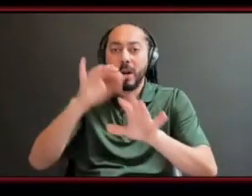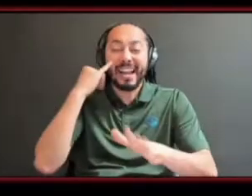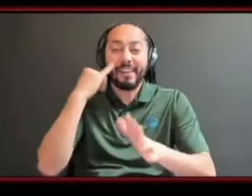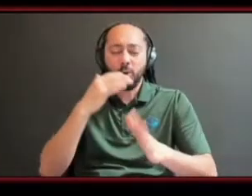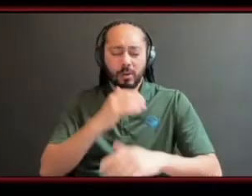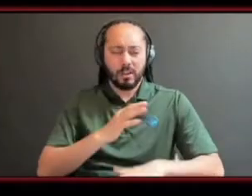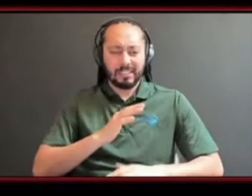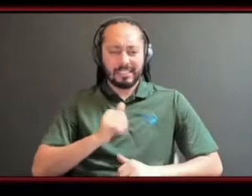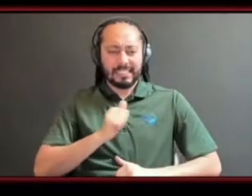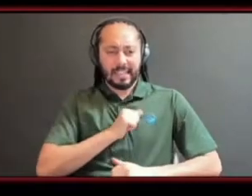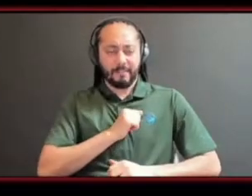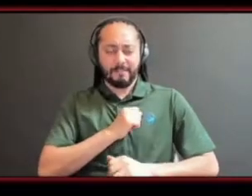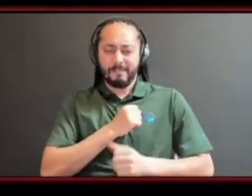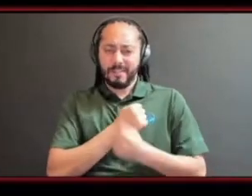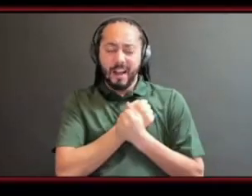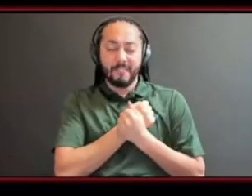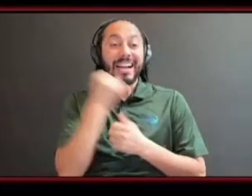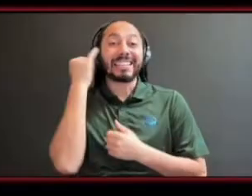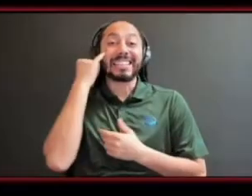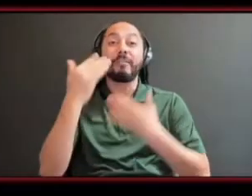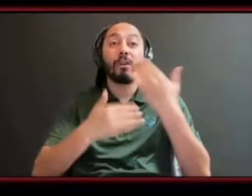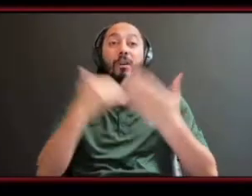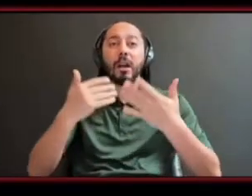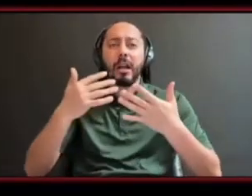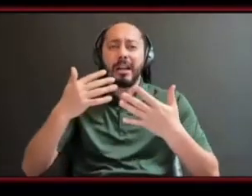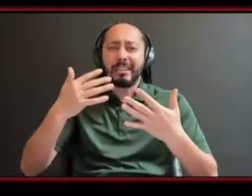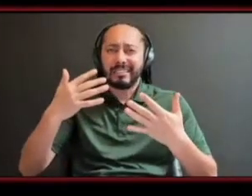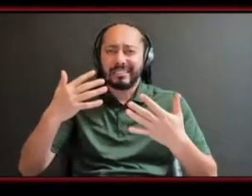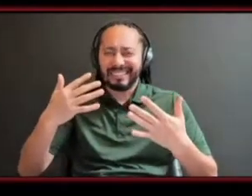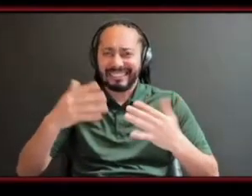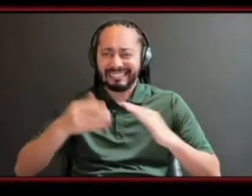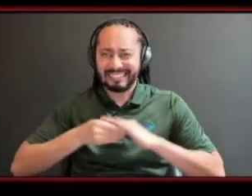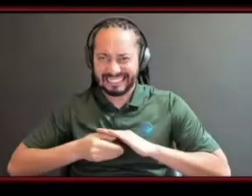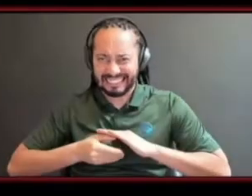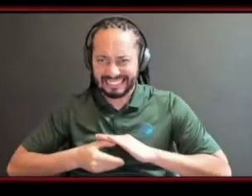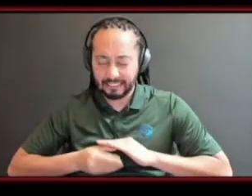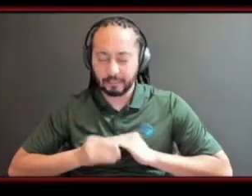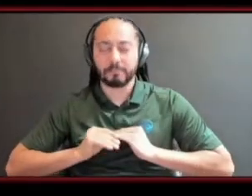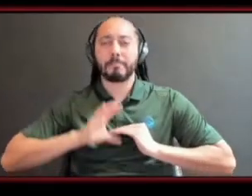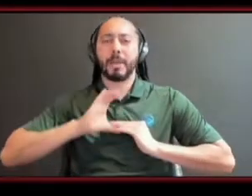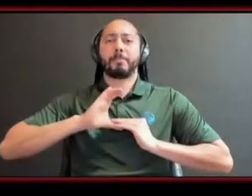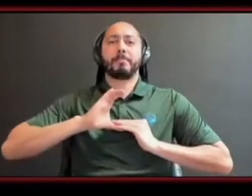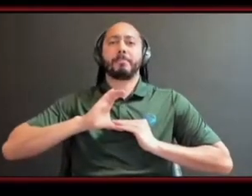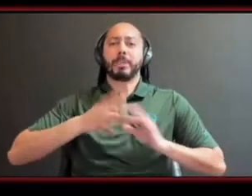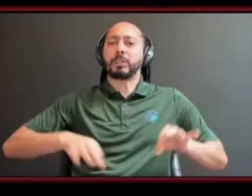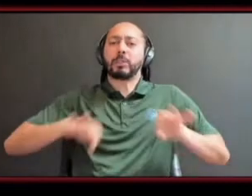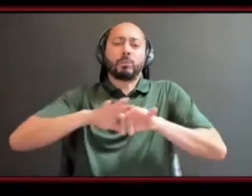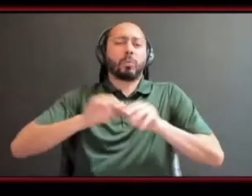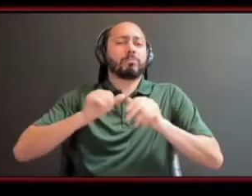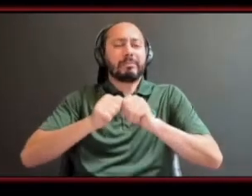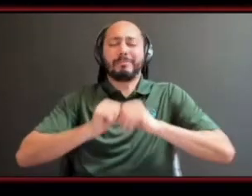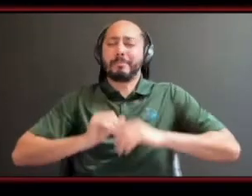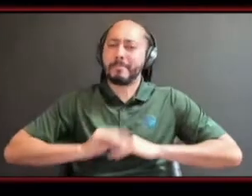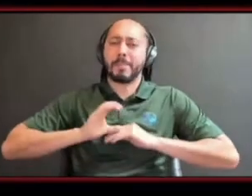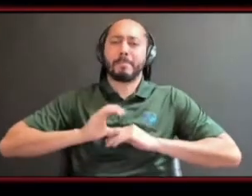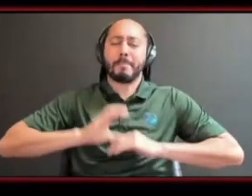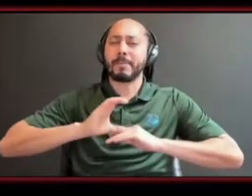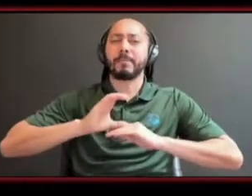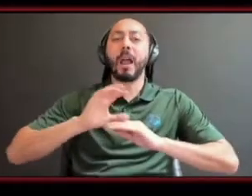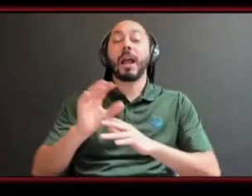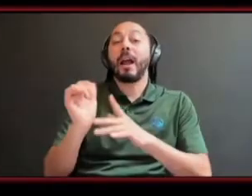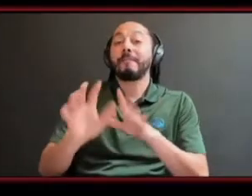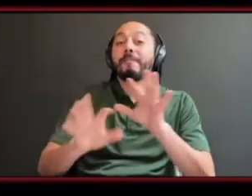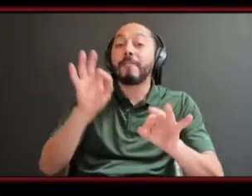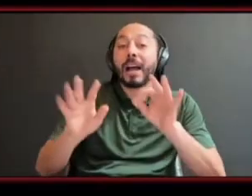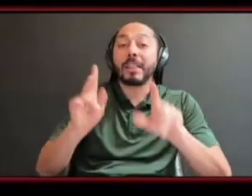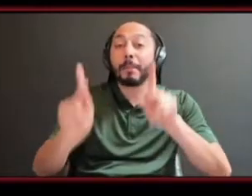because then you know you stand in your truth so i think my advice is just finding that space finding people around you who